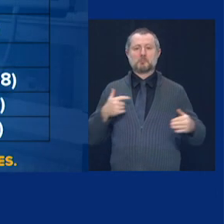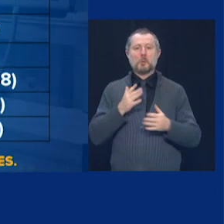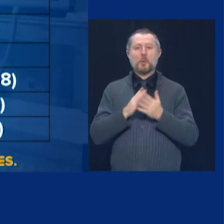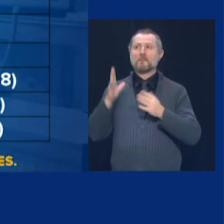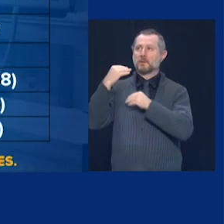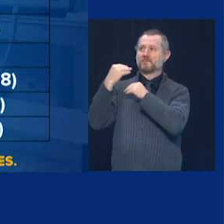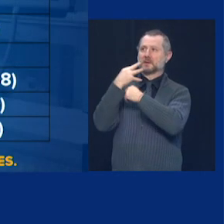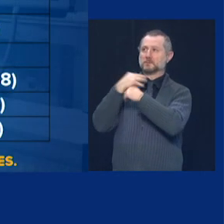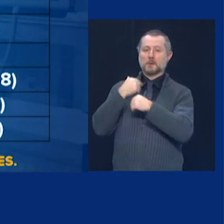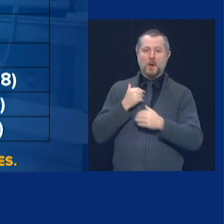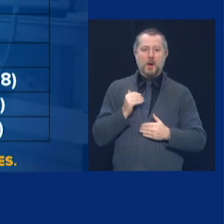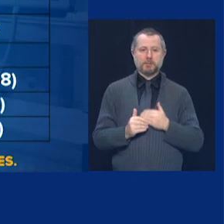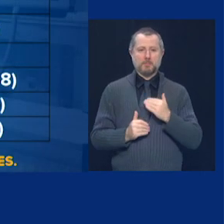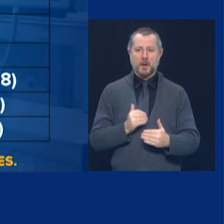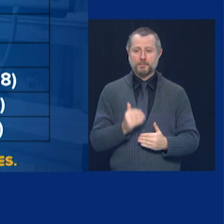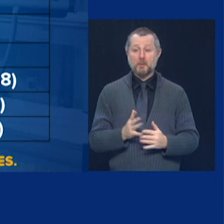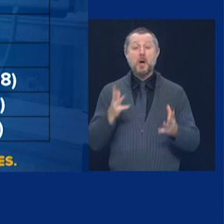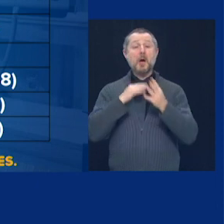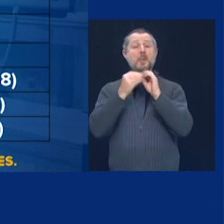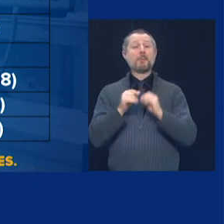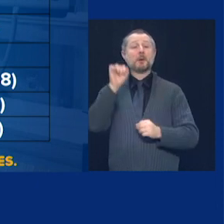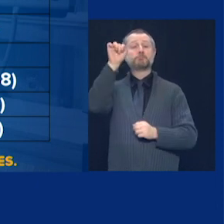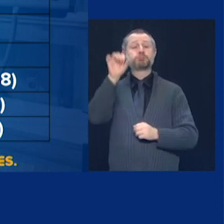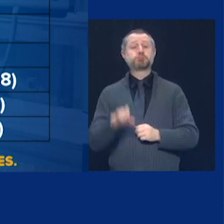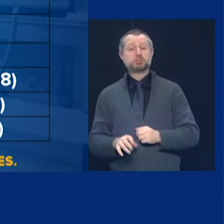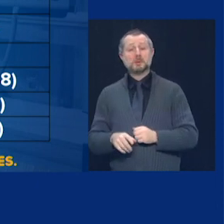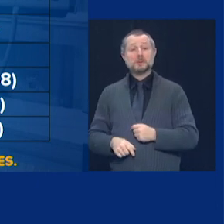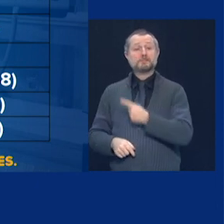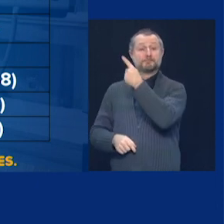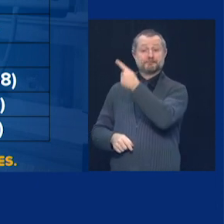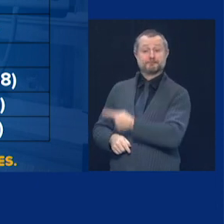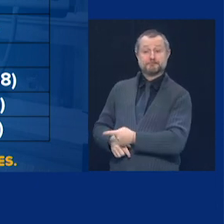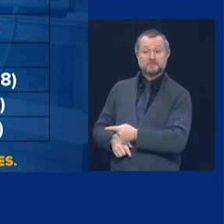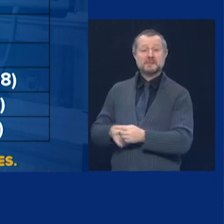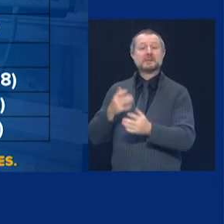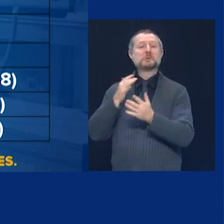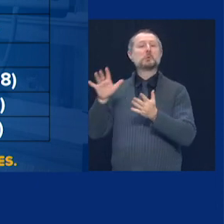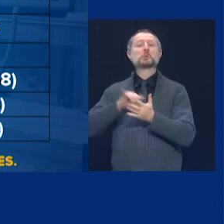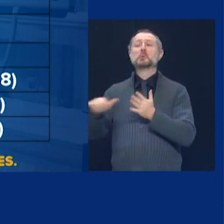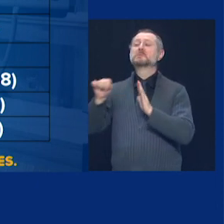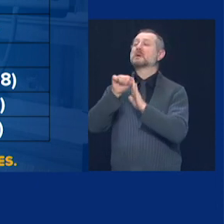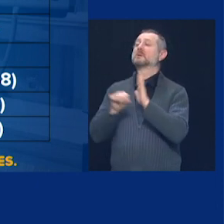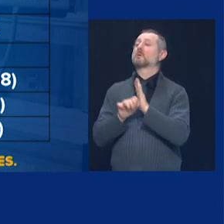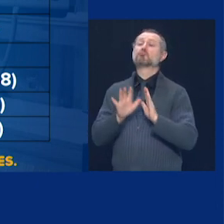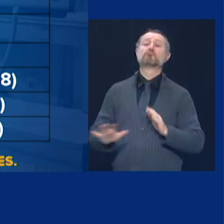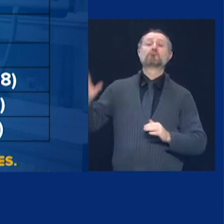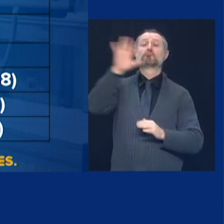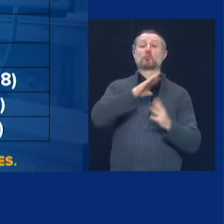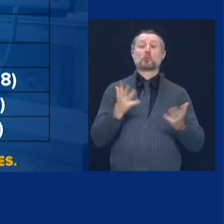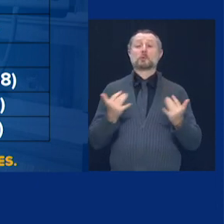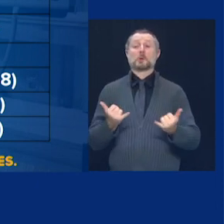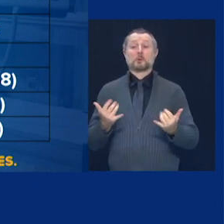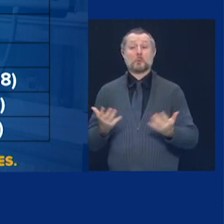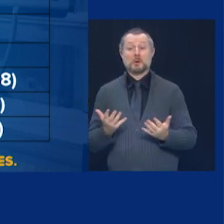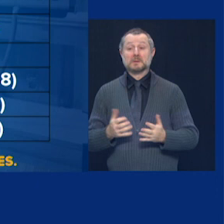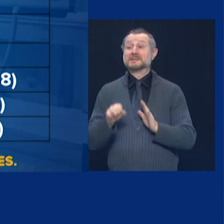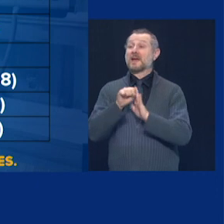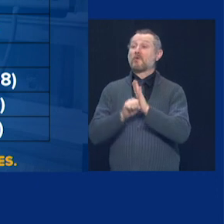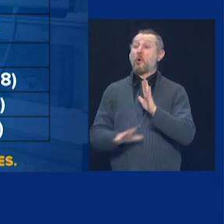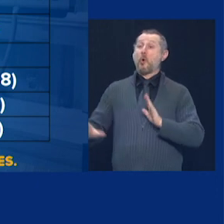The numbers for New York State for today, the statewide positivity